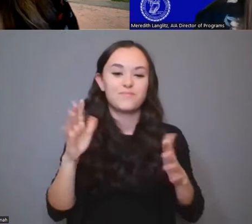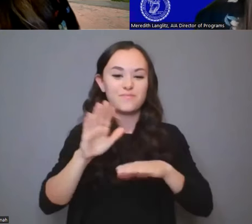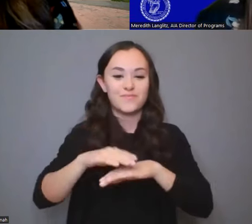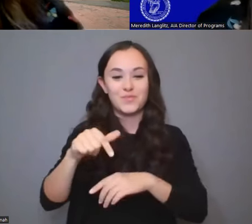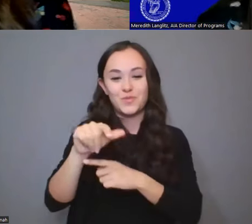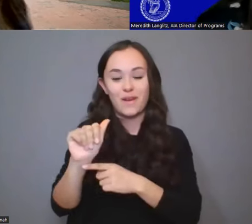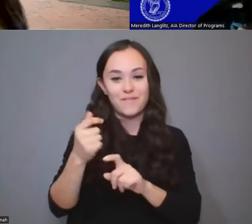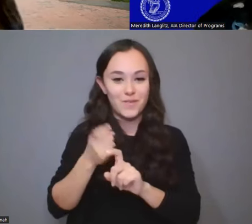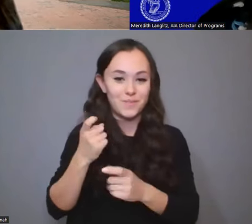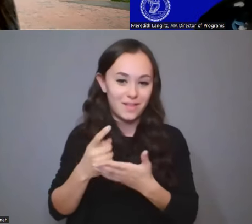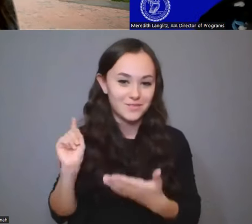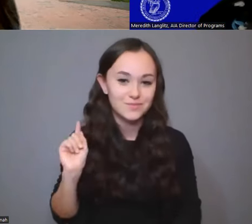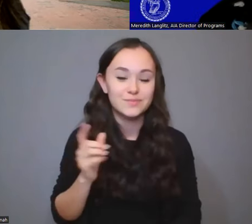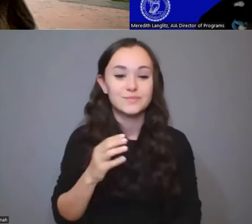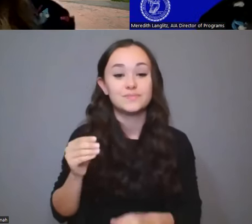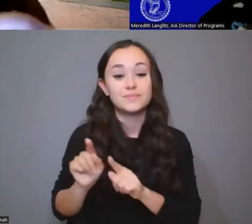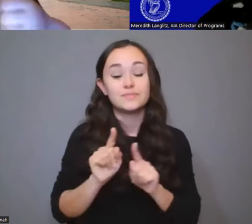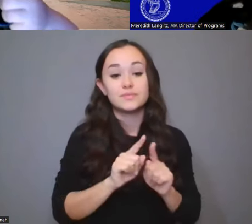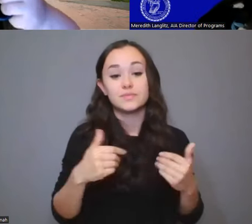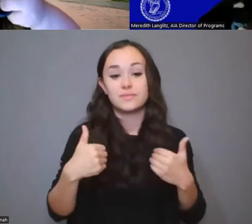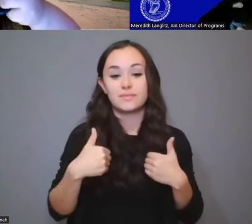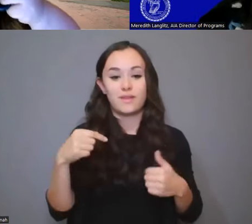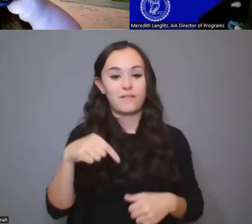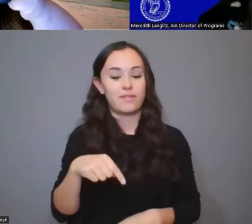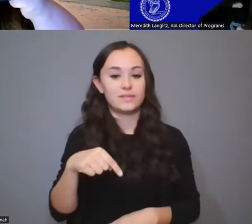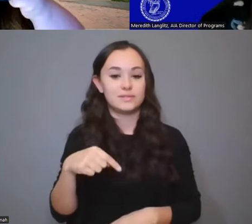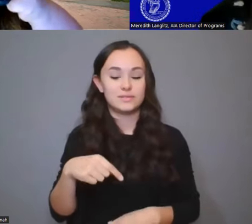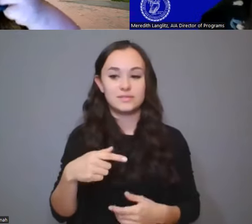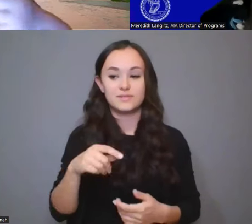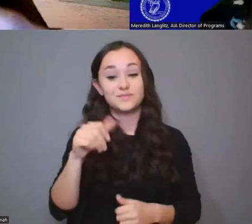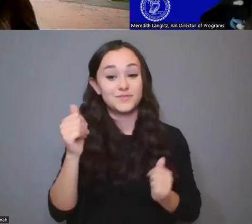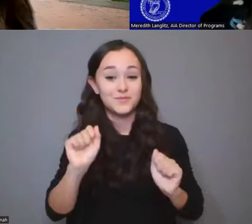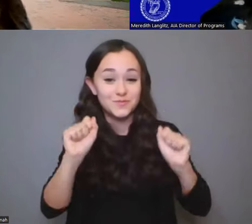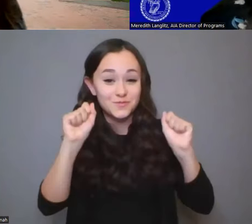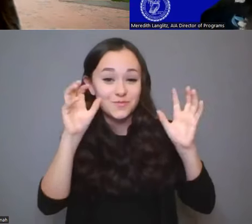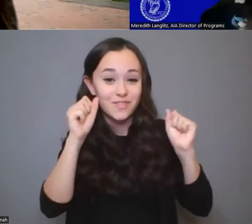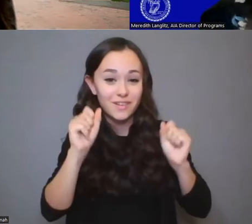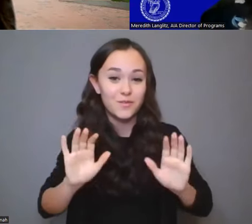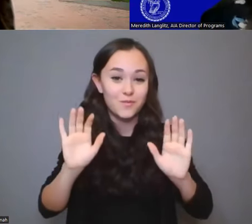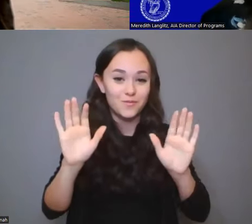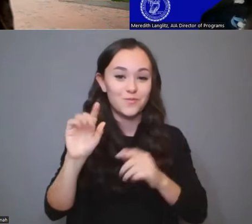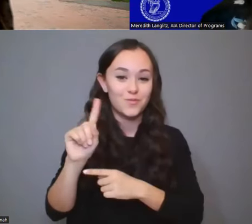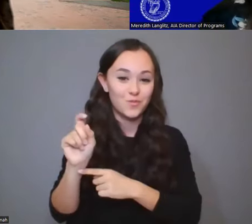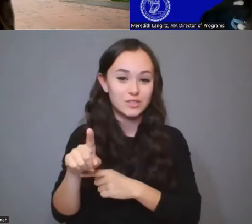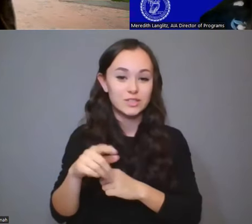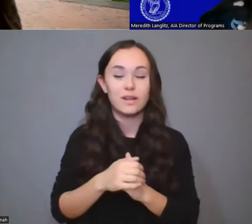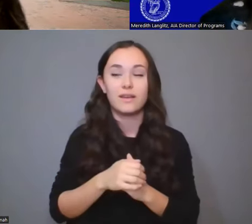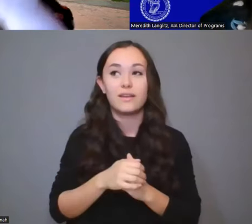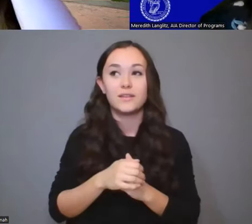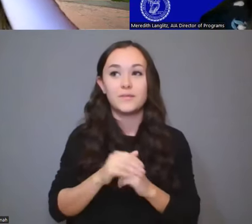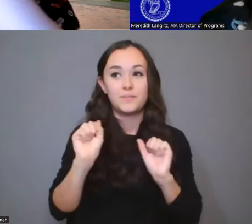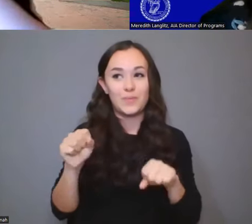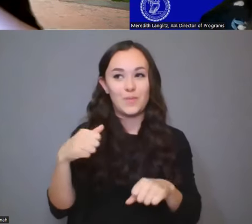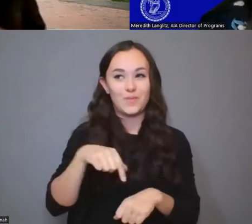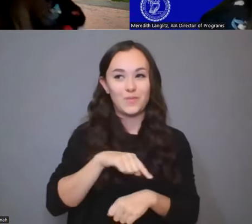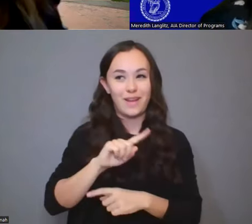And then we also have this great, one, another great question, I guess, can we do one short catch